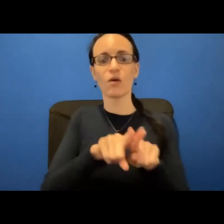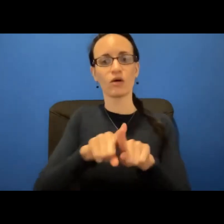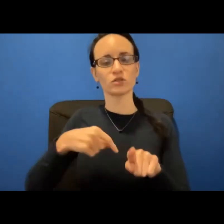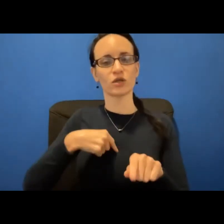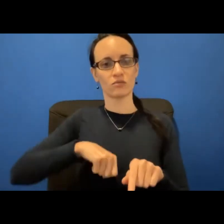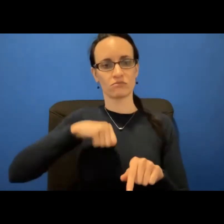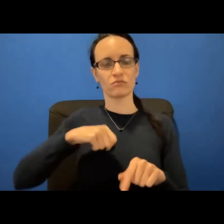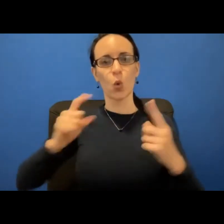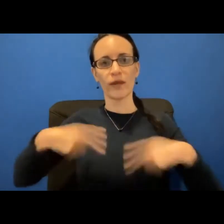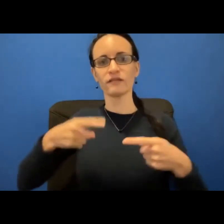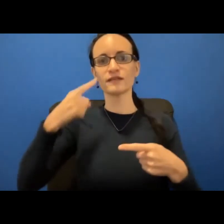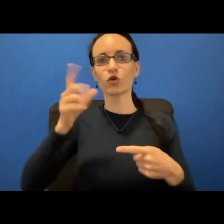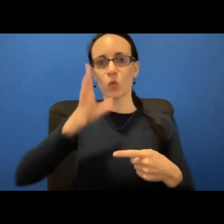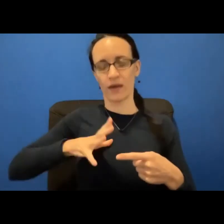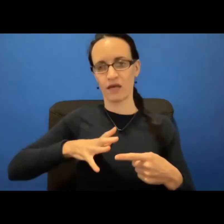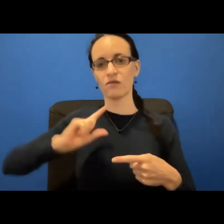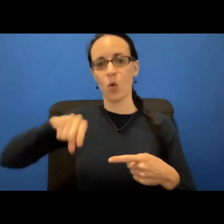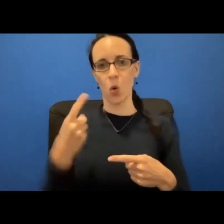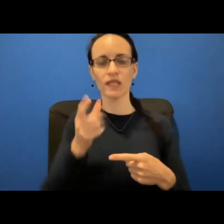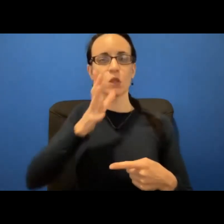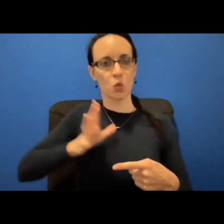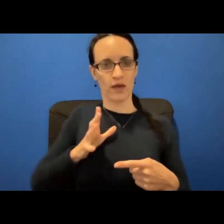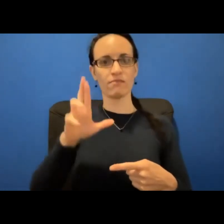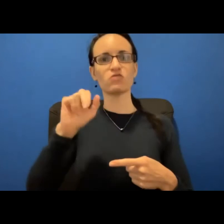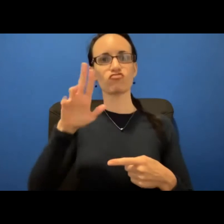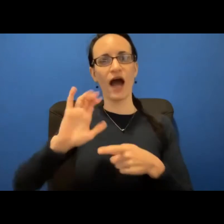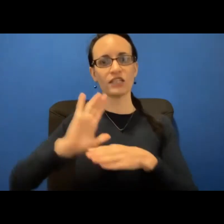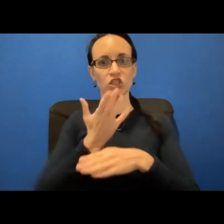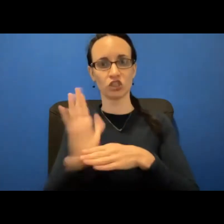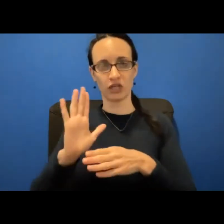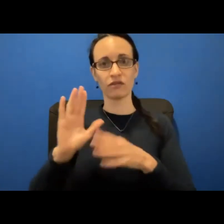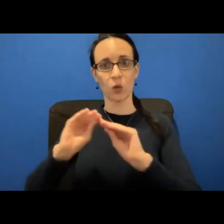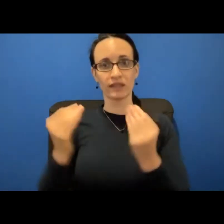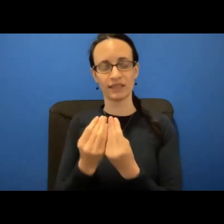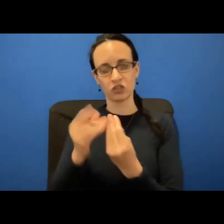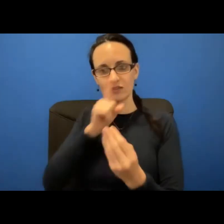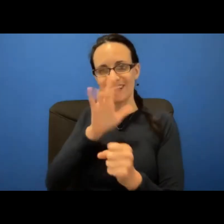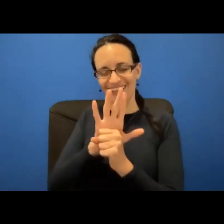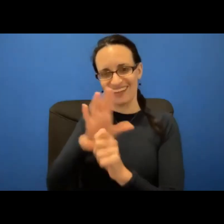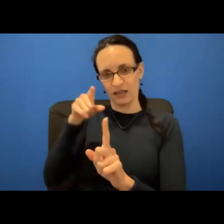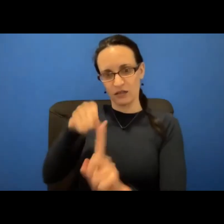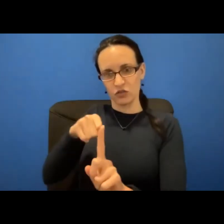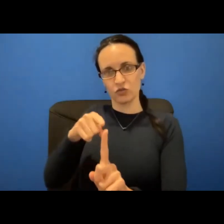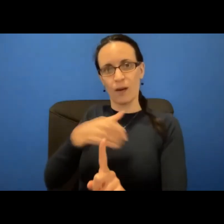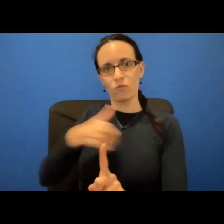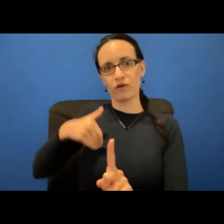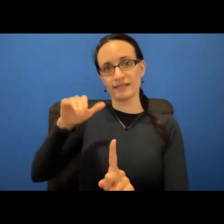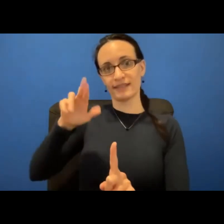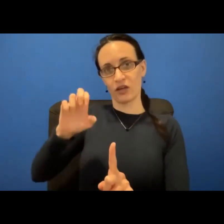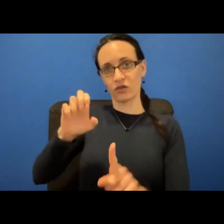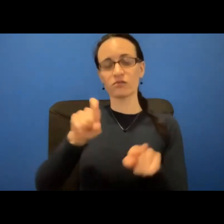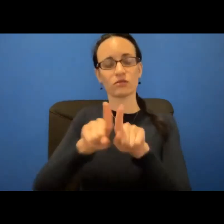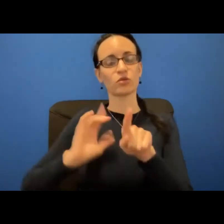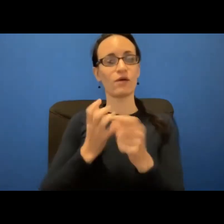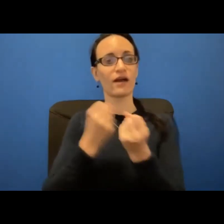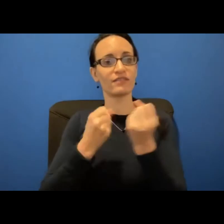country's first and only ride sharing program dedicated exclusively to breast care Finally, our advocacy work centers around